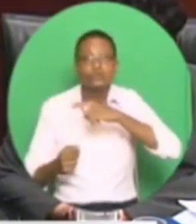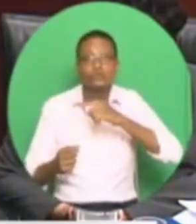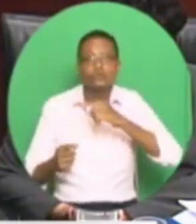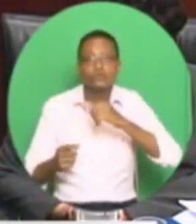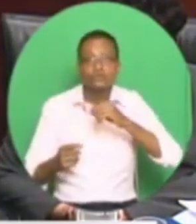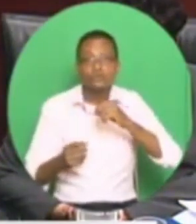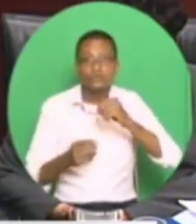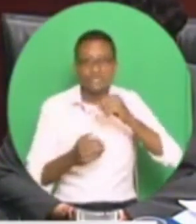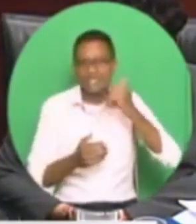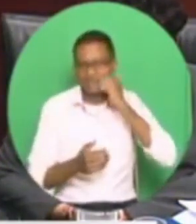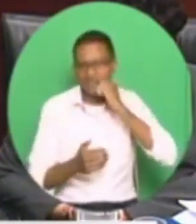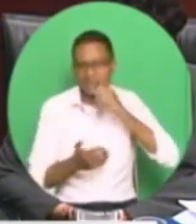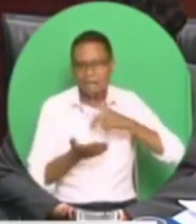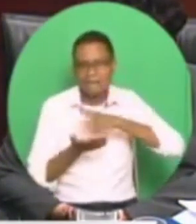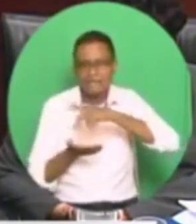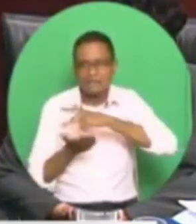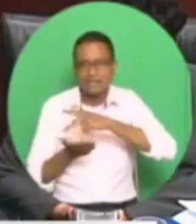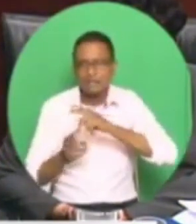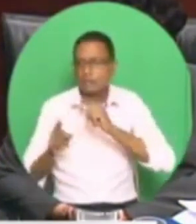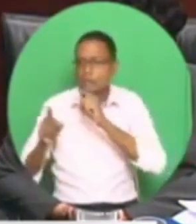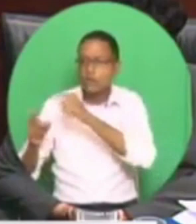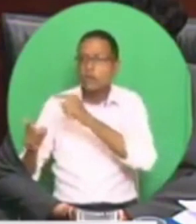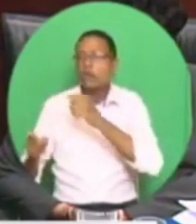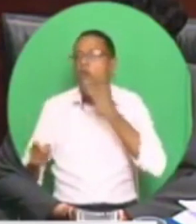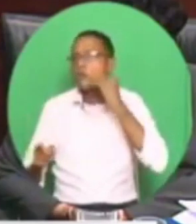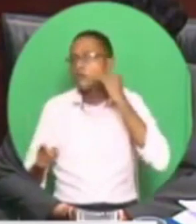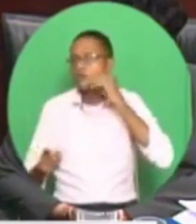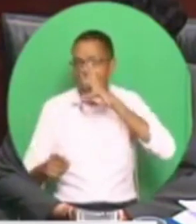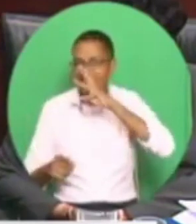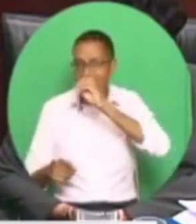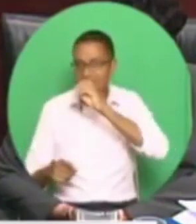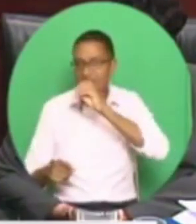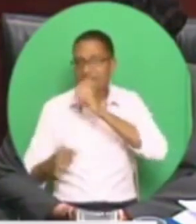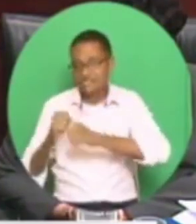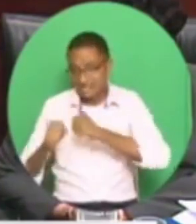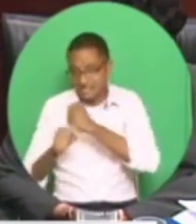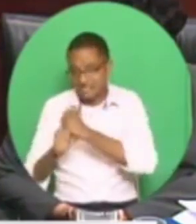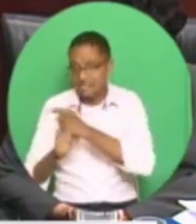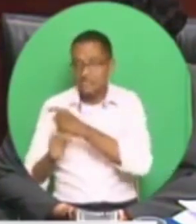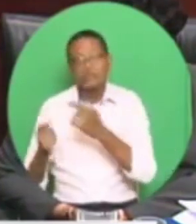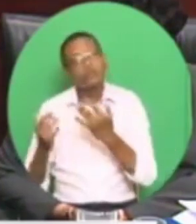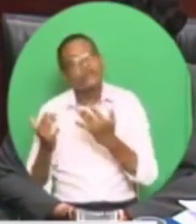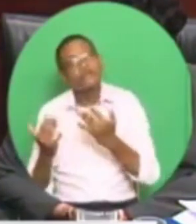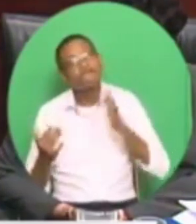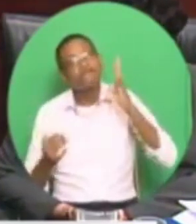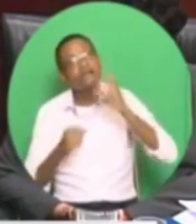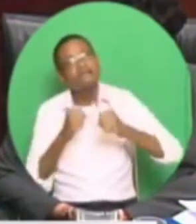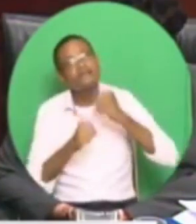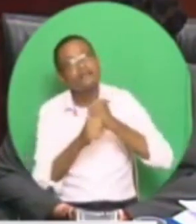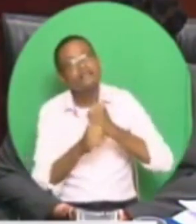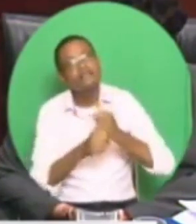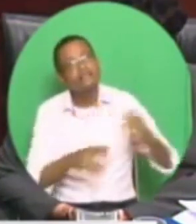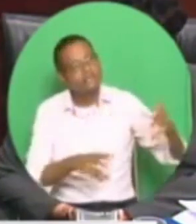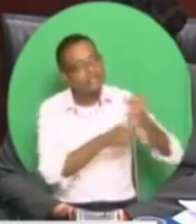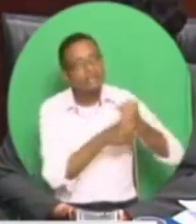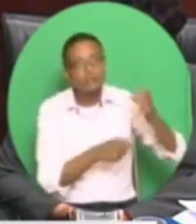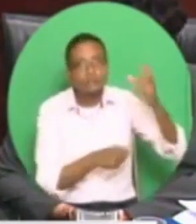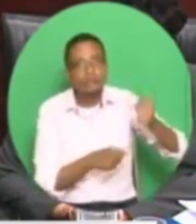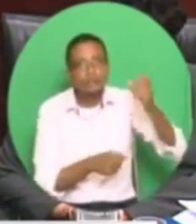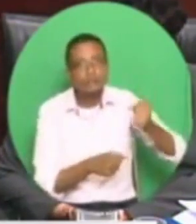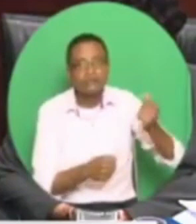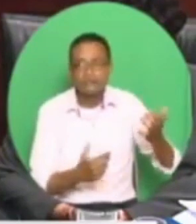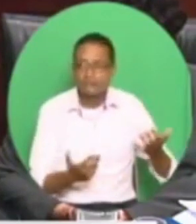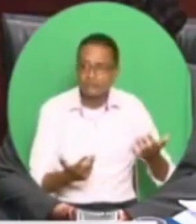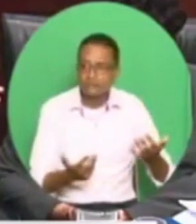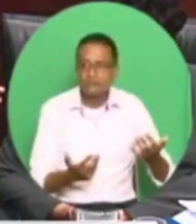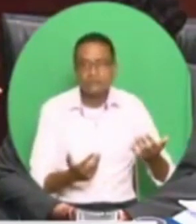years. They wait for five years to get old age pension. And that is adjusted with NIS in mind because they would have paid NIS. But